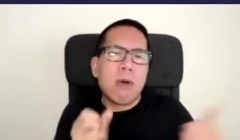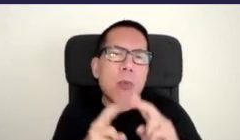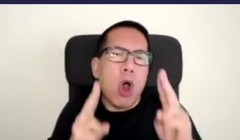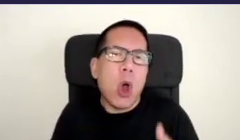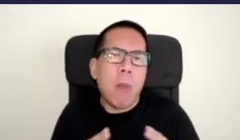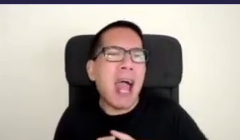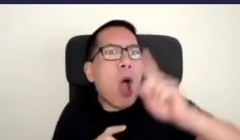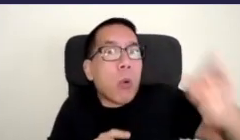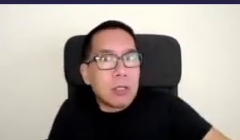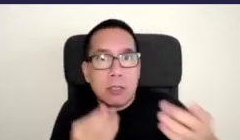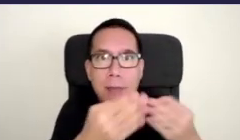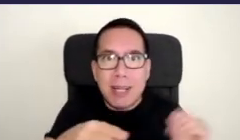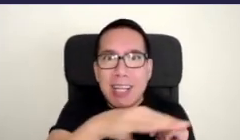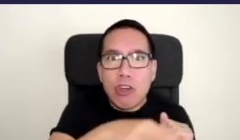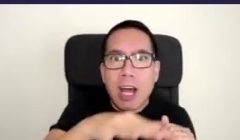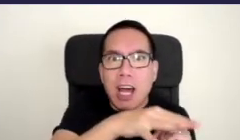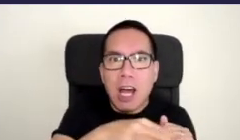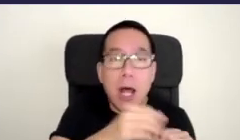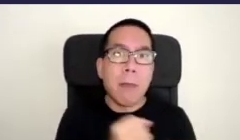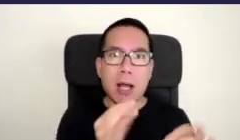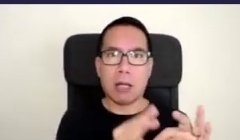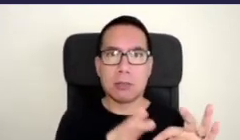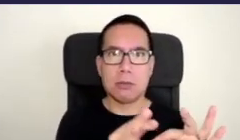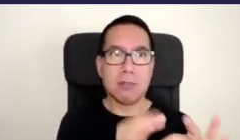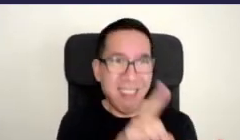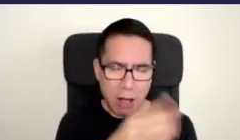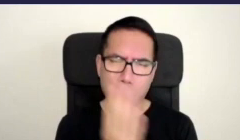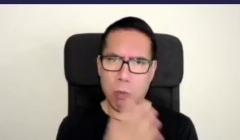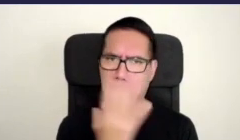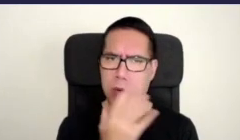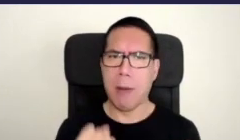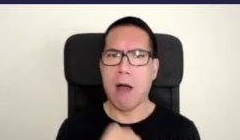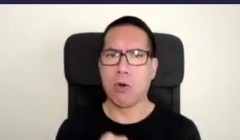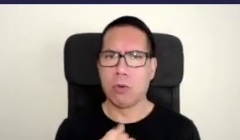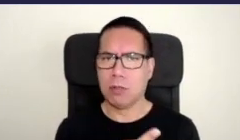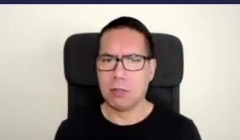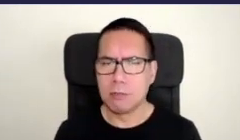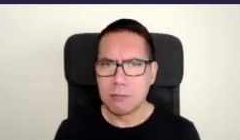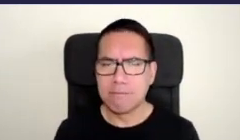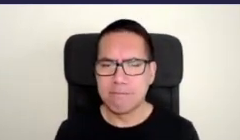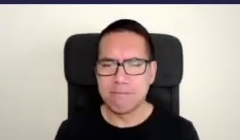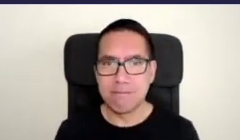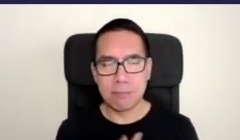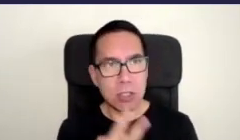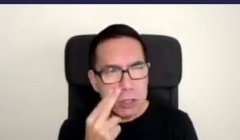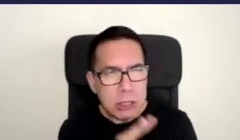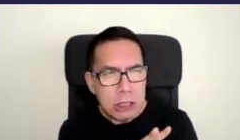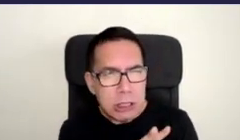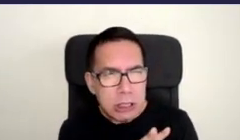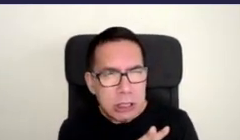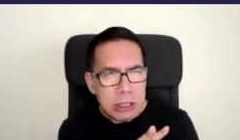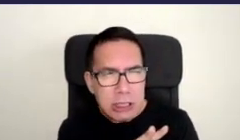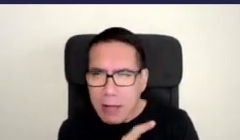space that is power in itself then the approach of observation and immersion